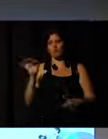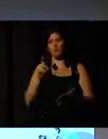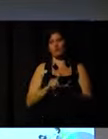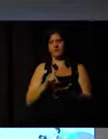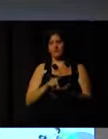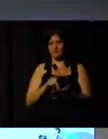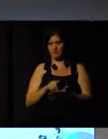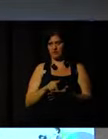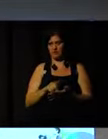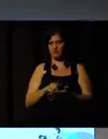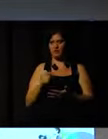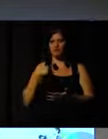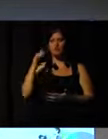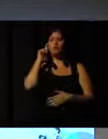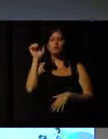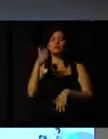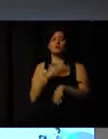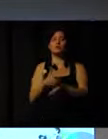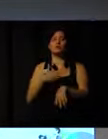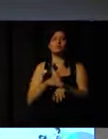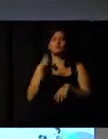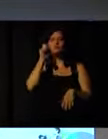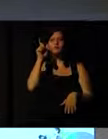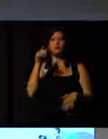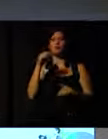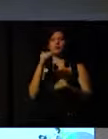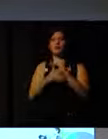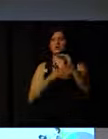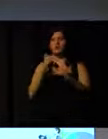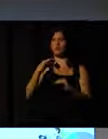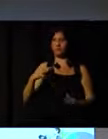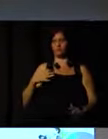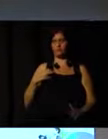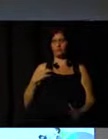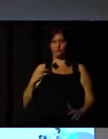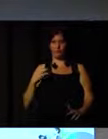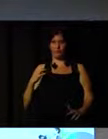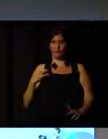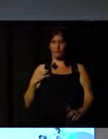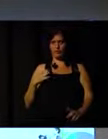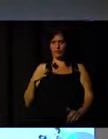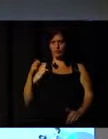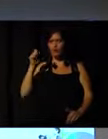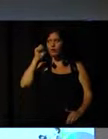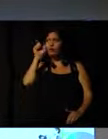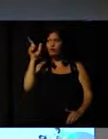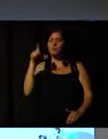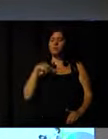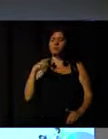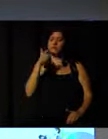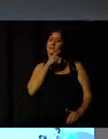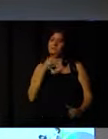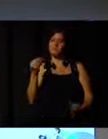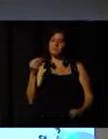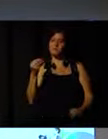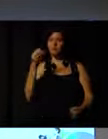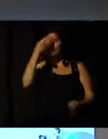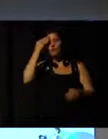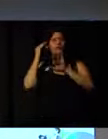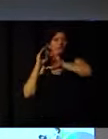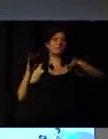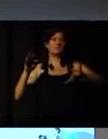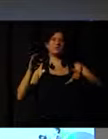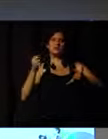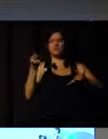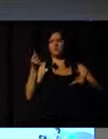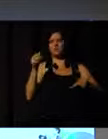I agree at first. It's a cultural exercise of the voluntaries. I think